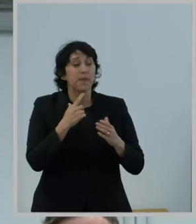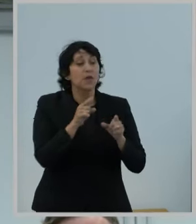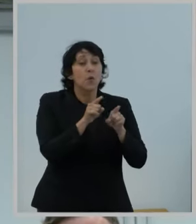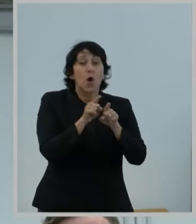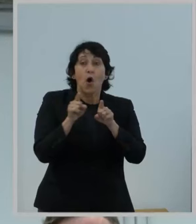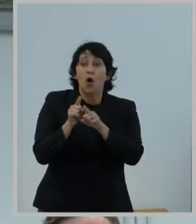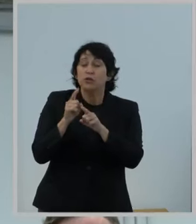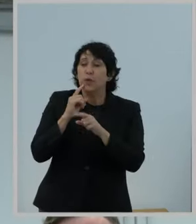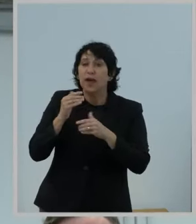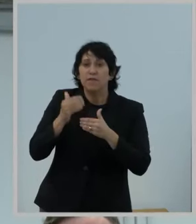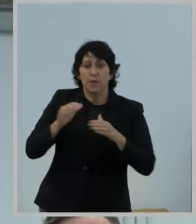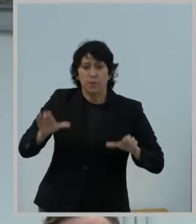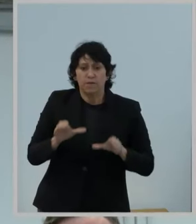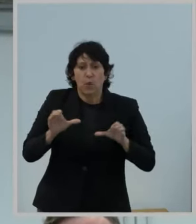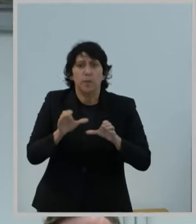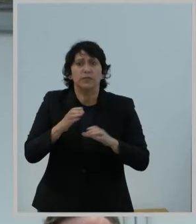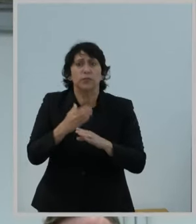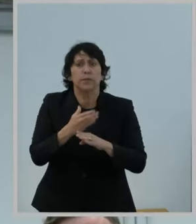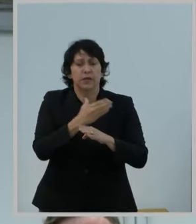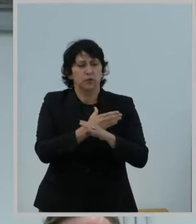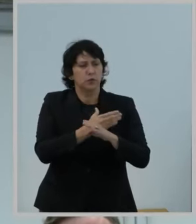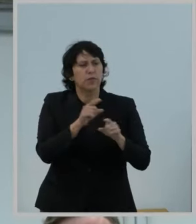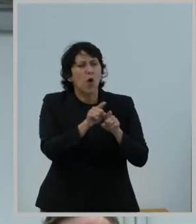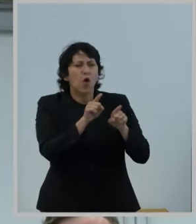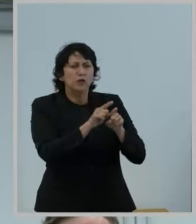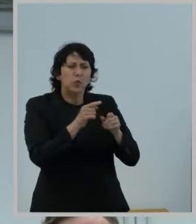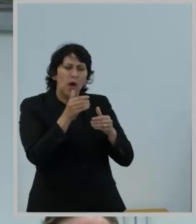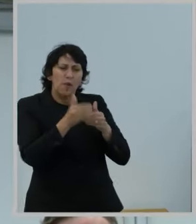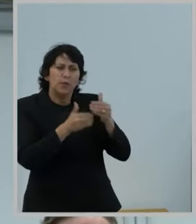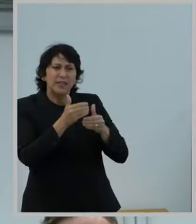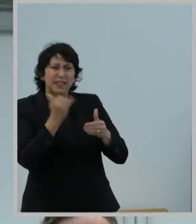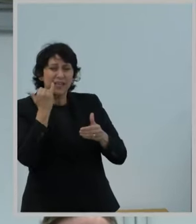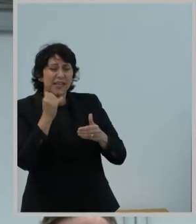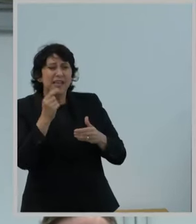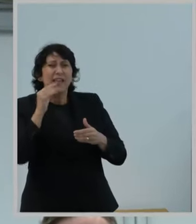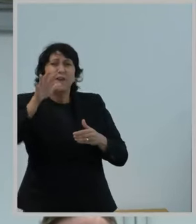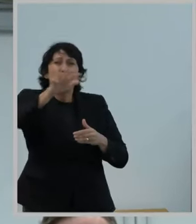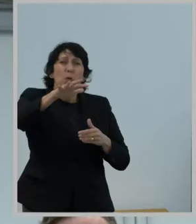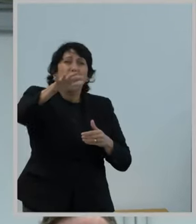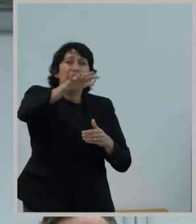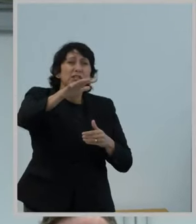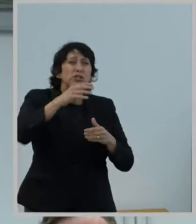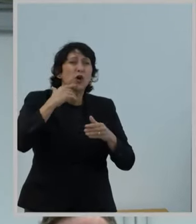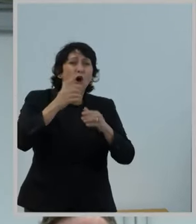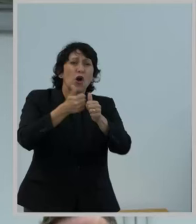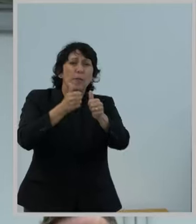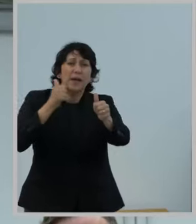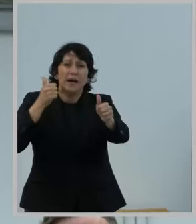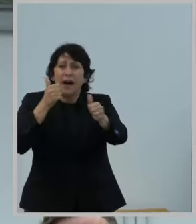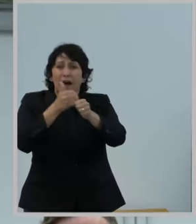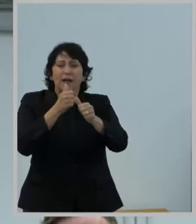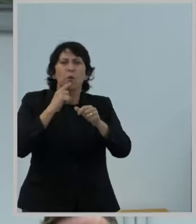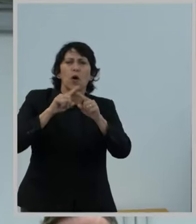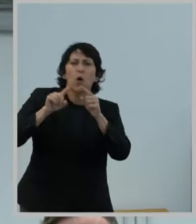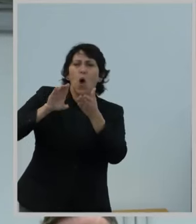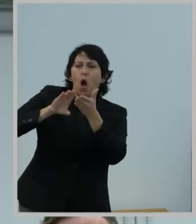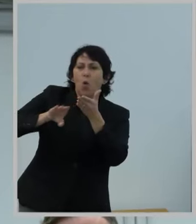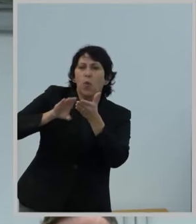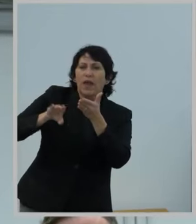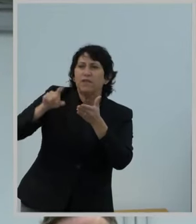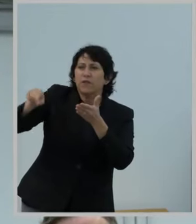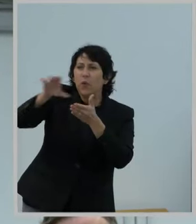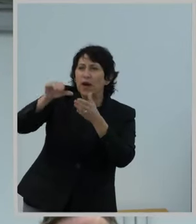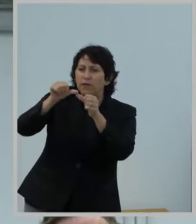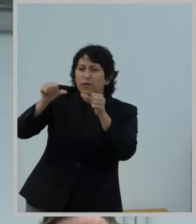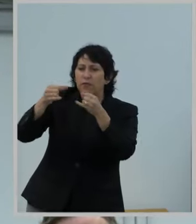performance testing reporting, creating a process to accept late-reported locations, eliminating waiver exceptions for study area boundary